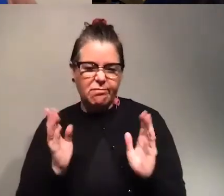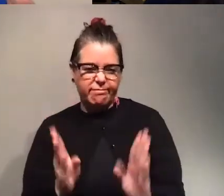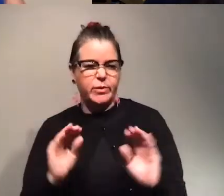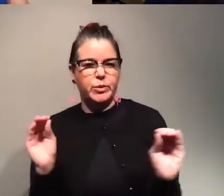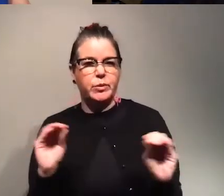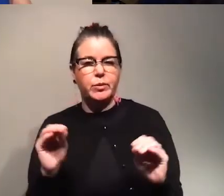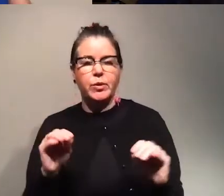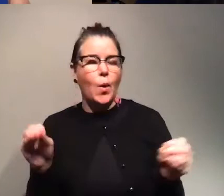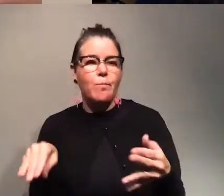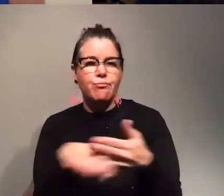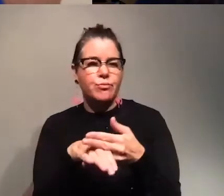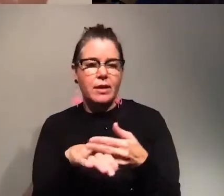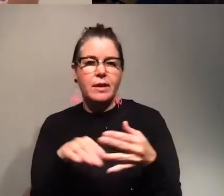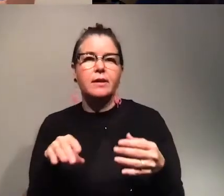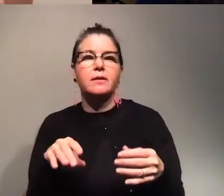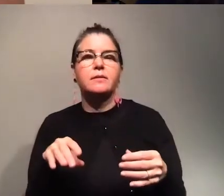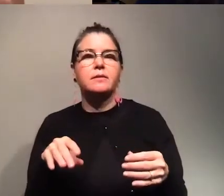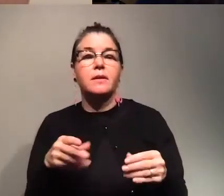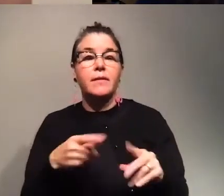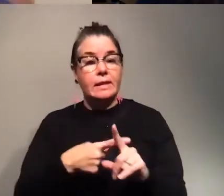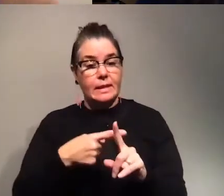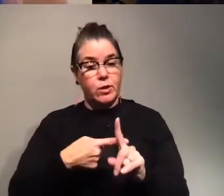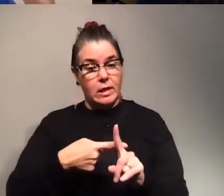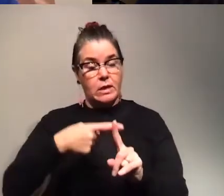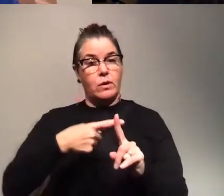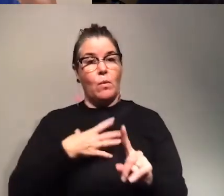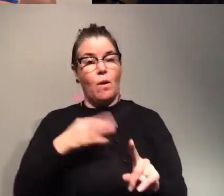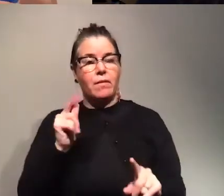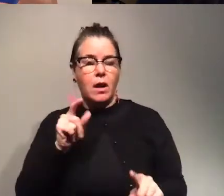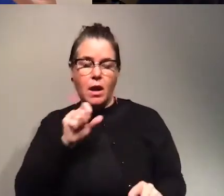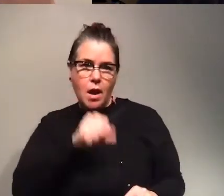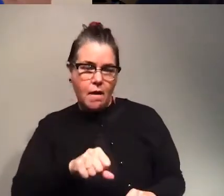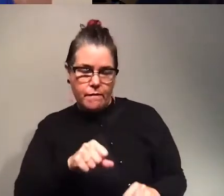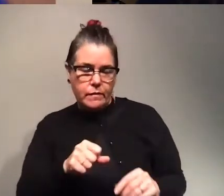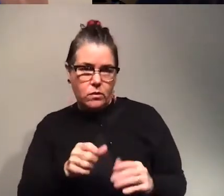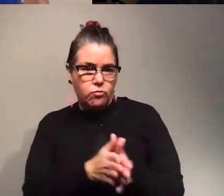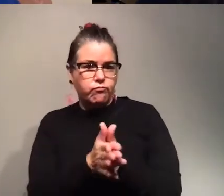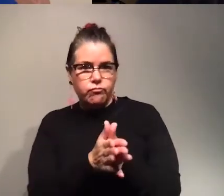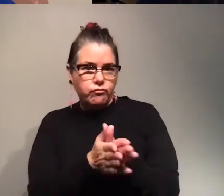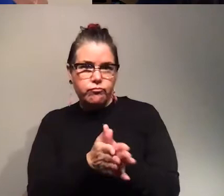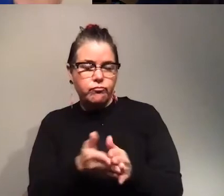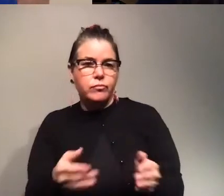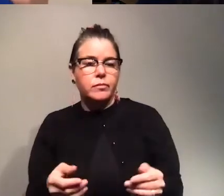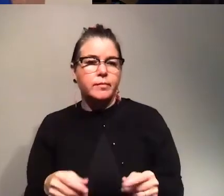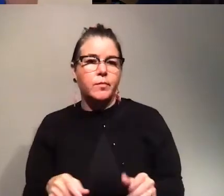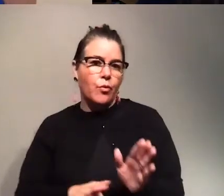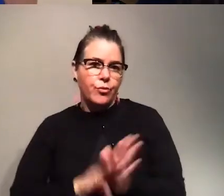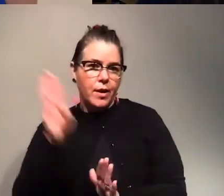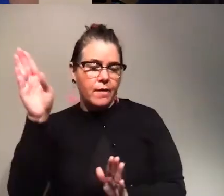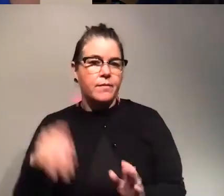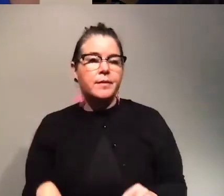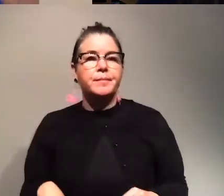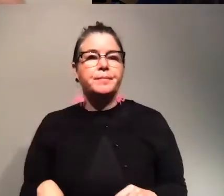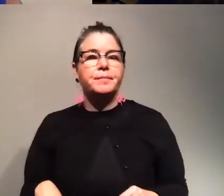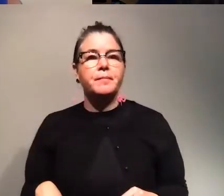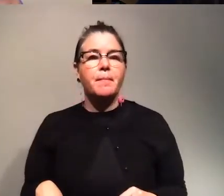break. And if the temperature increases, the white fly will love it, because it likes bad weather. So it will have more